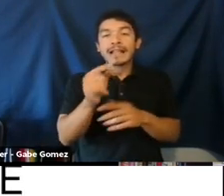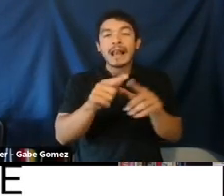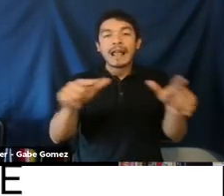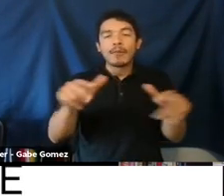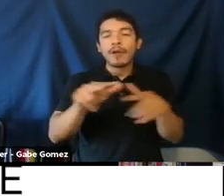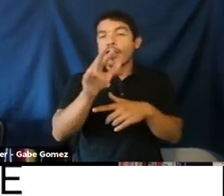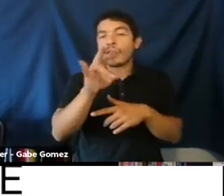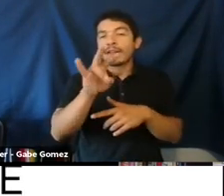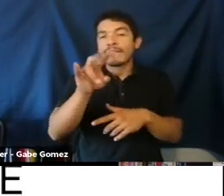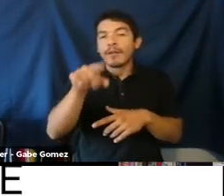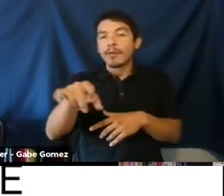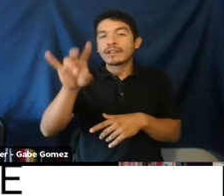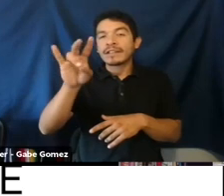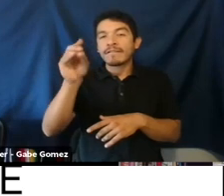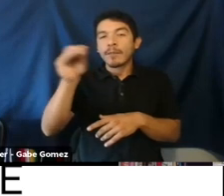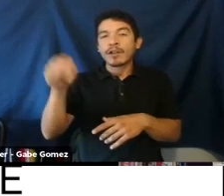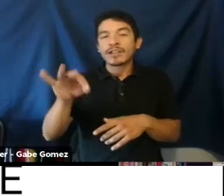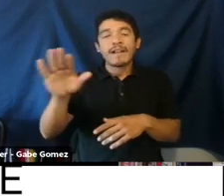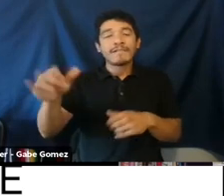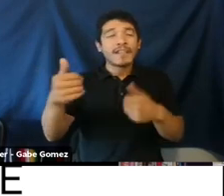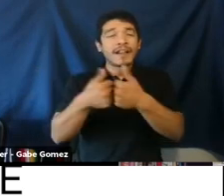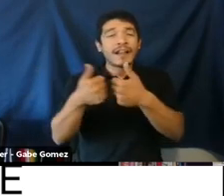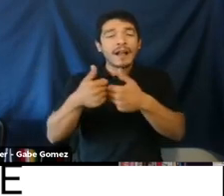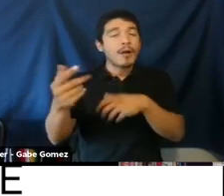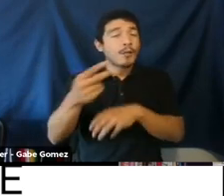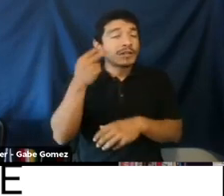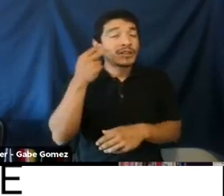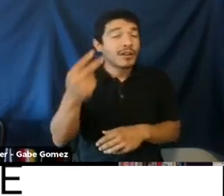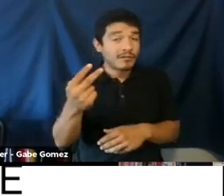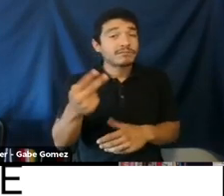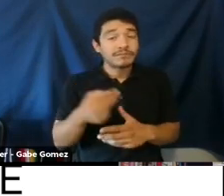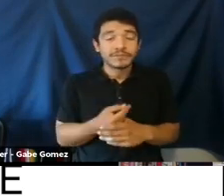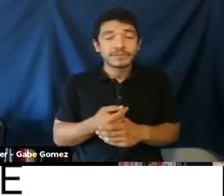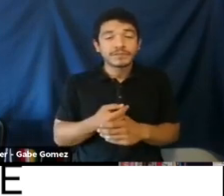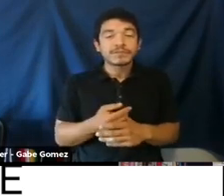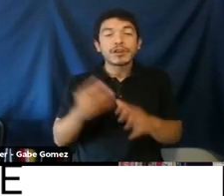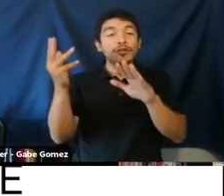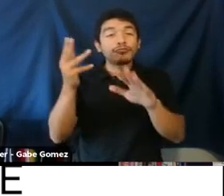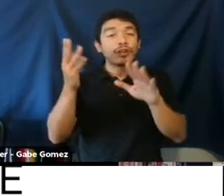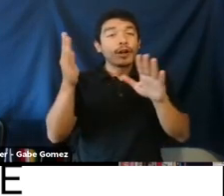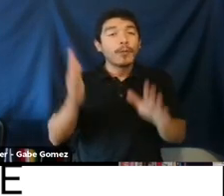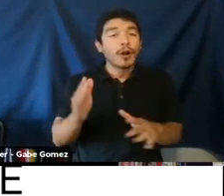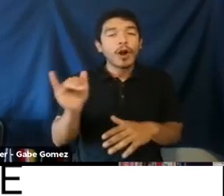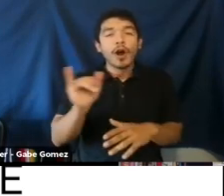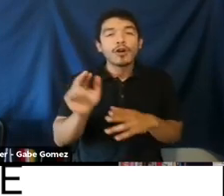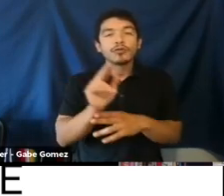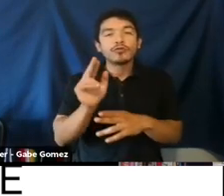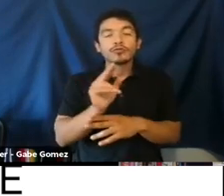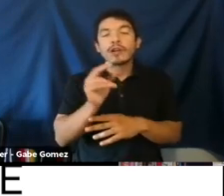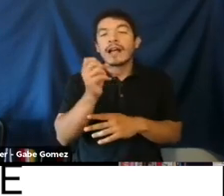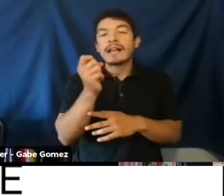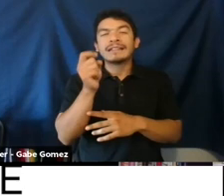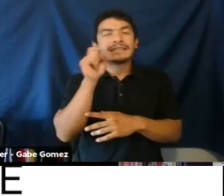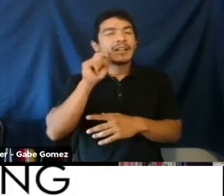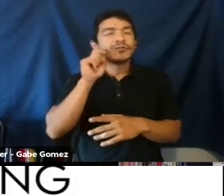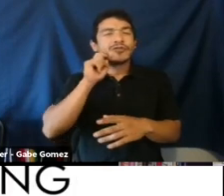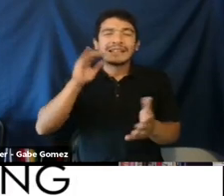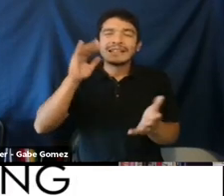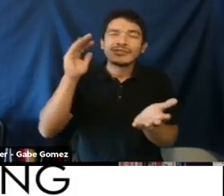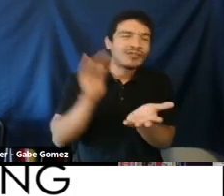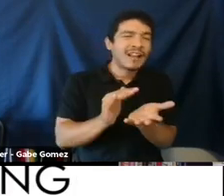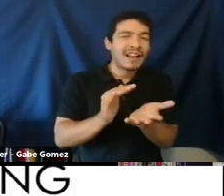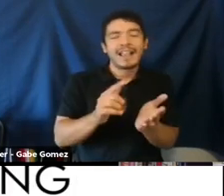We saw that streamers use sexist language and 37.7% of the gameplay that we looked at